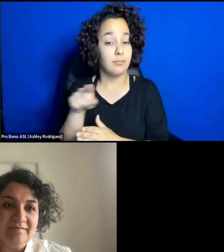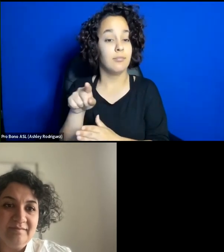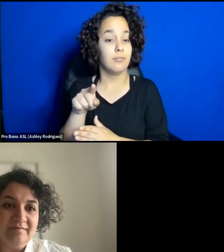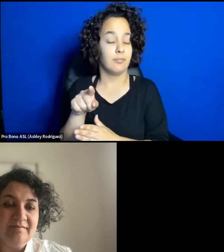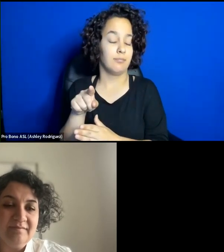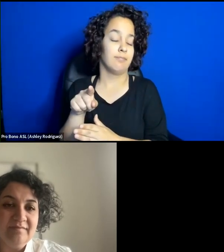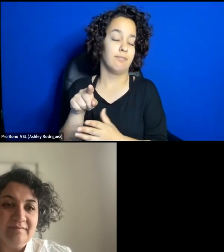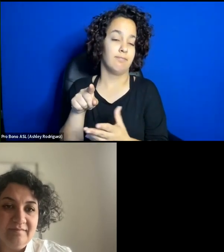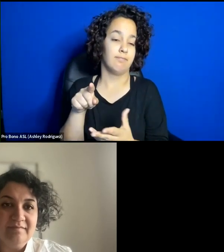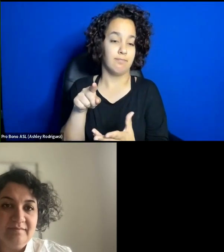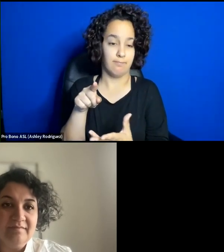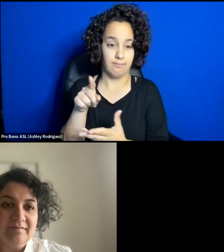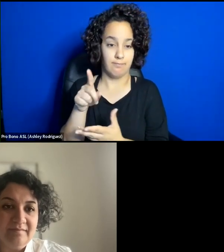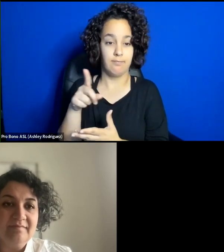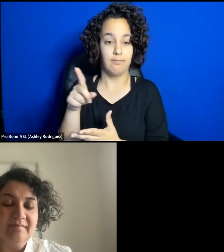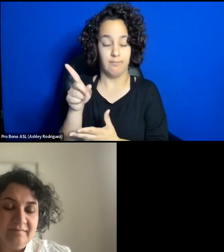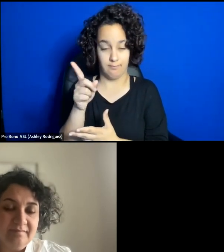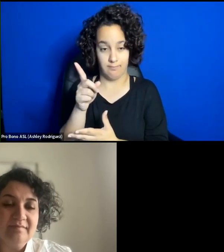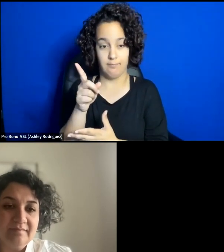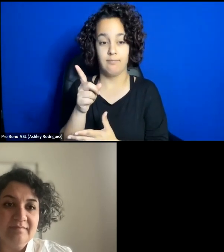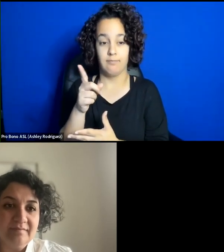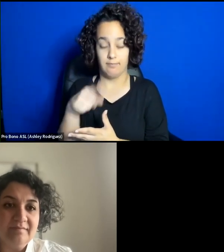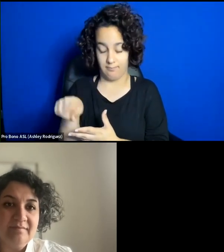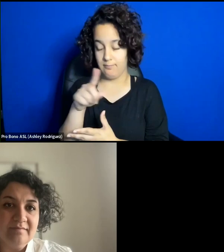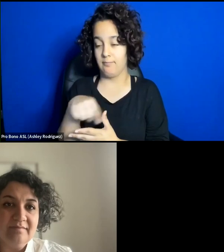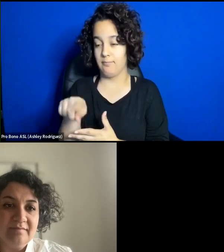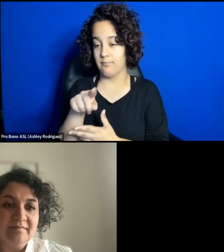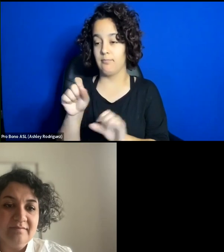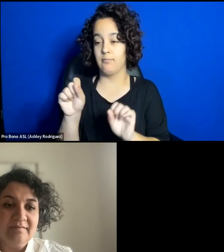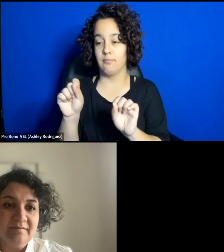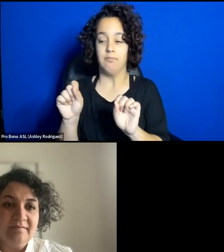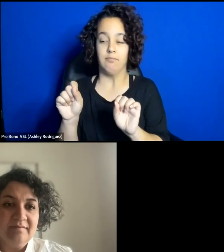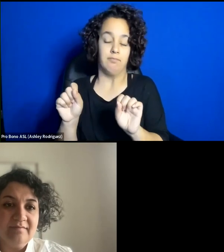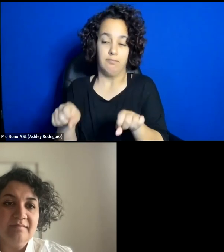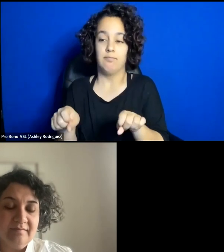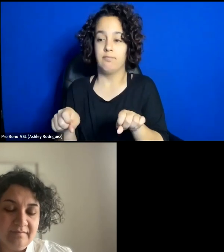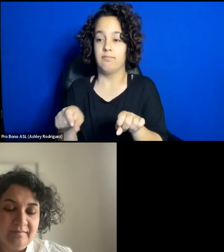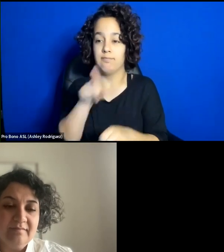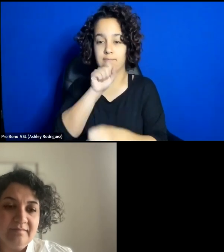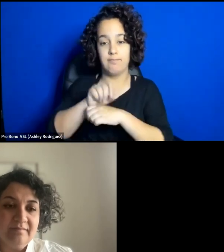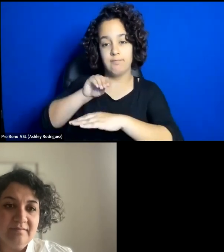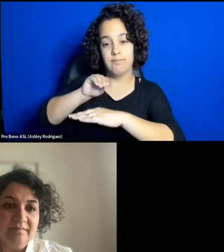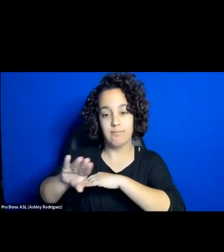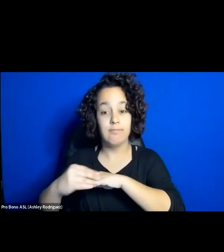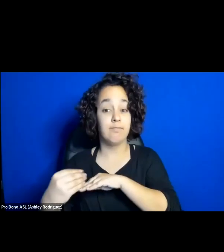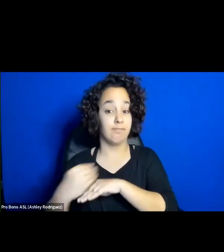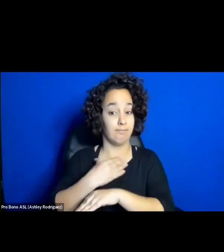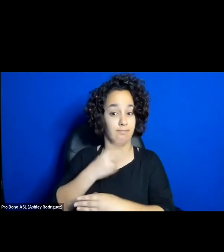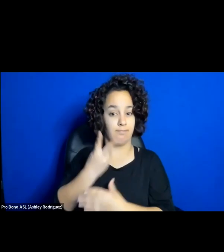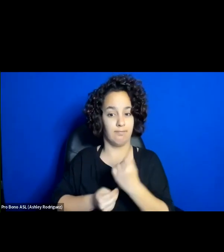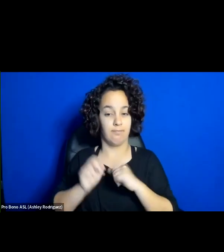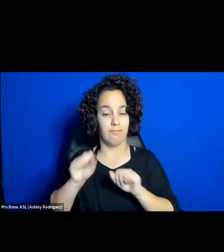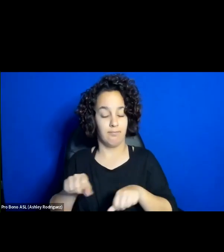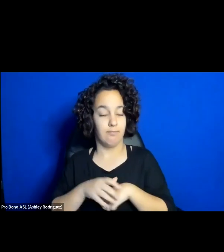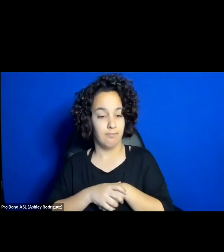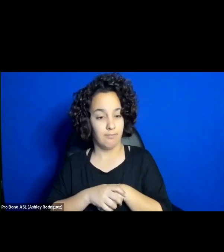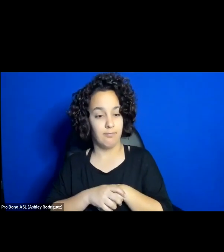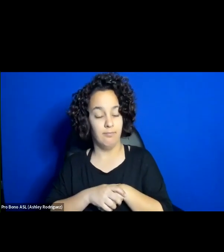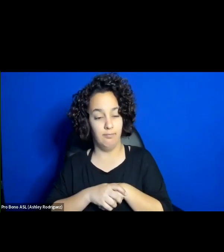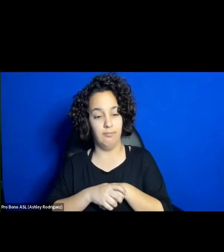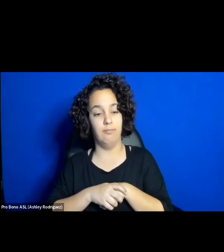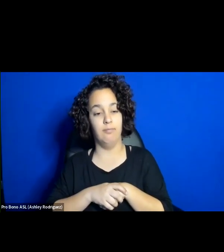processed and received based on the context in response to the, you know, to cultural, political,